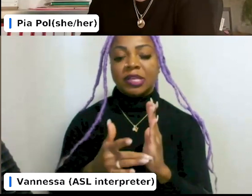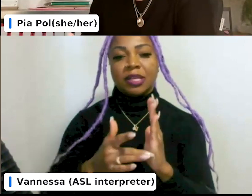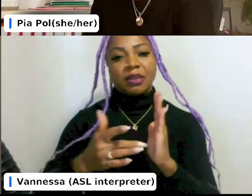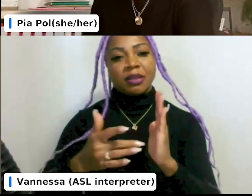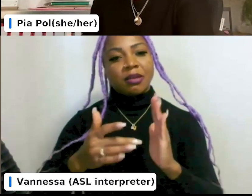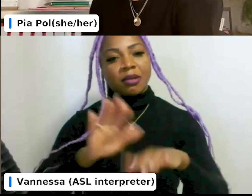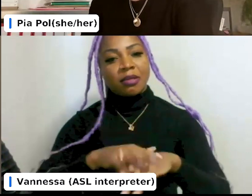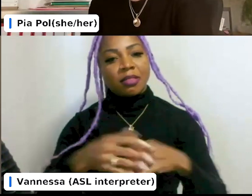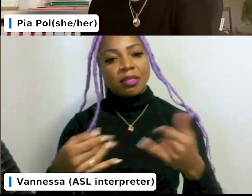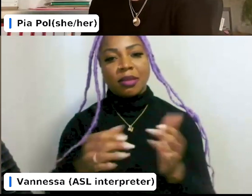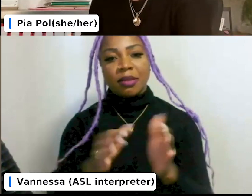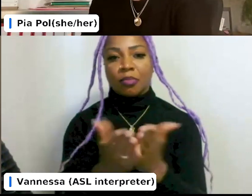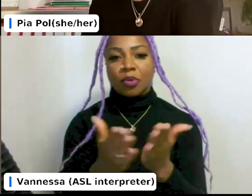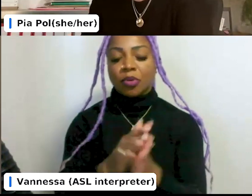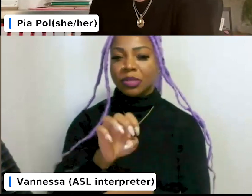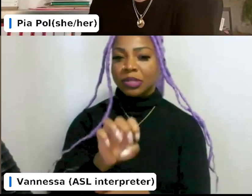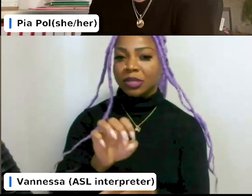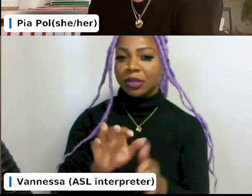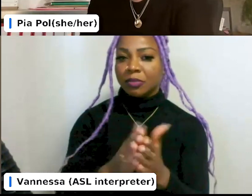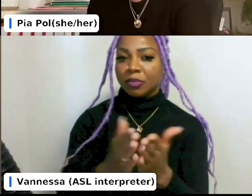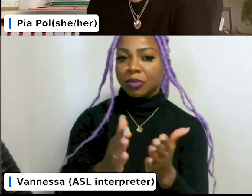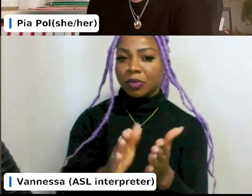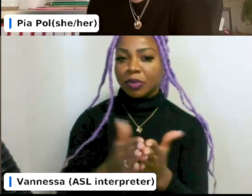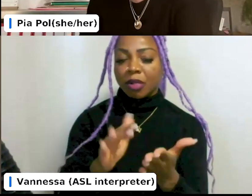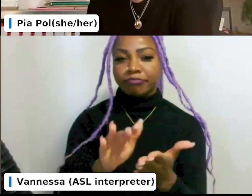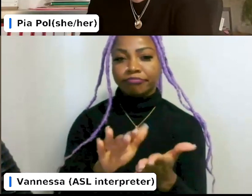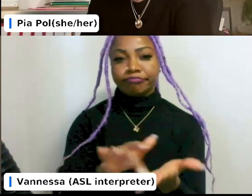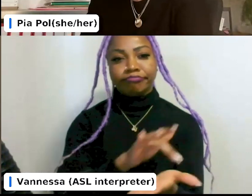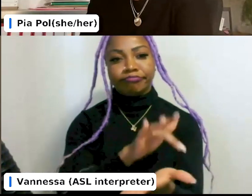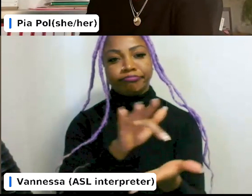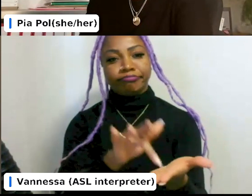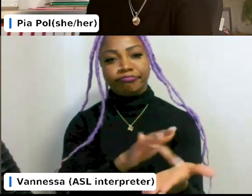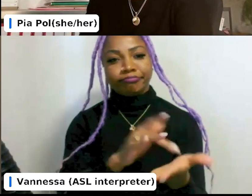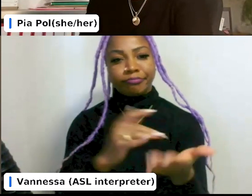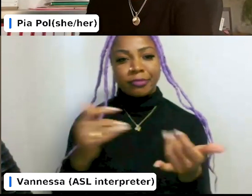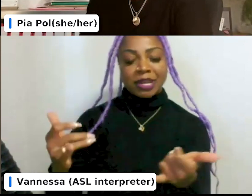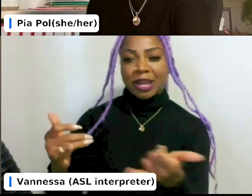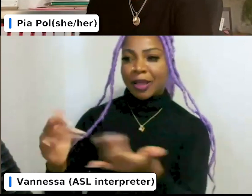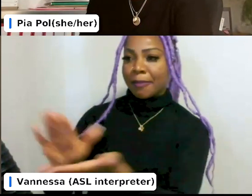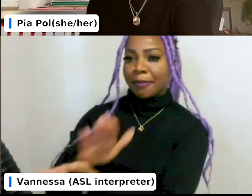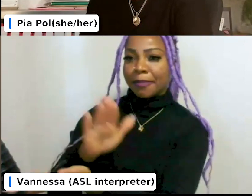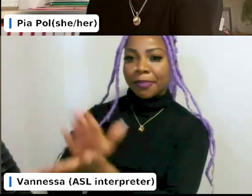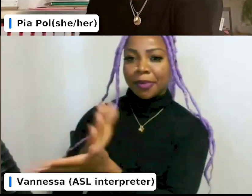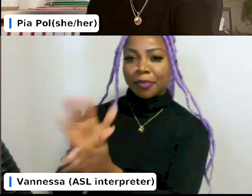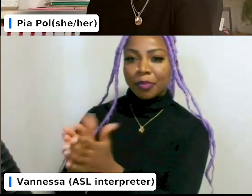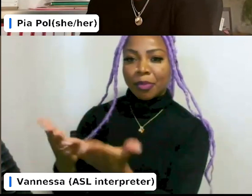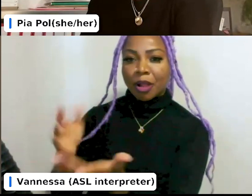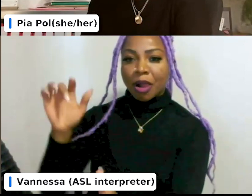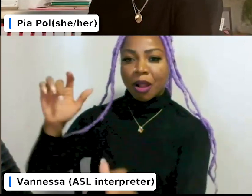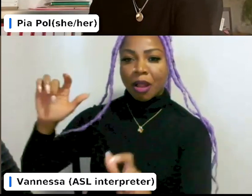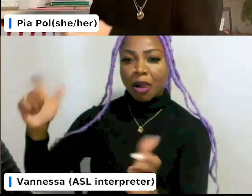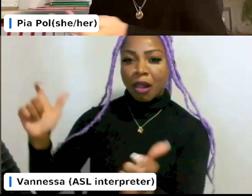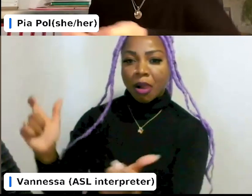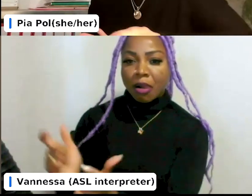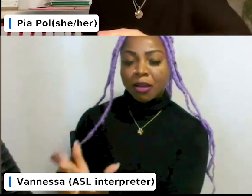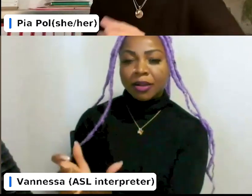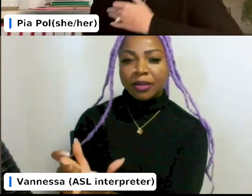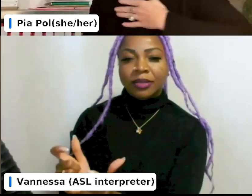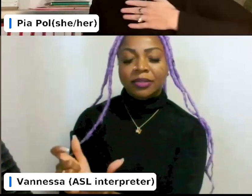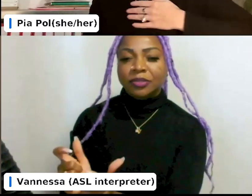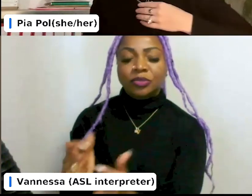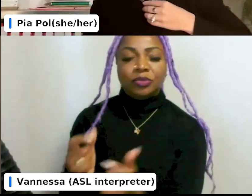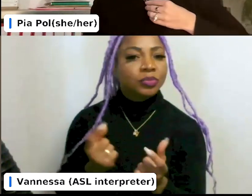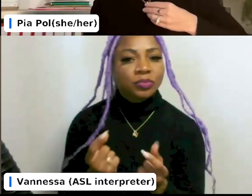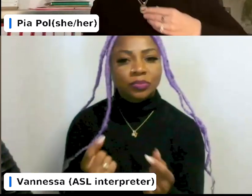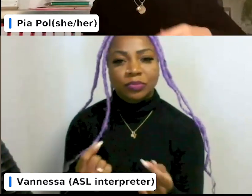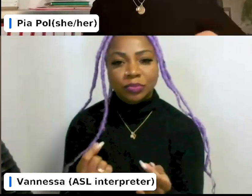over, uh, the, the place for the paper book is diminishing. Um, how will we deal with this? And this is something